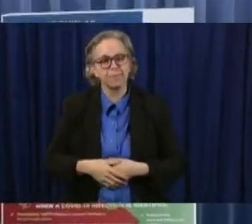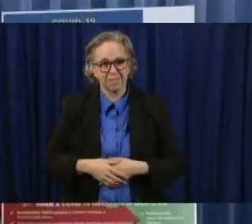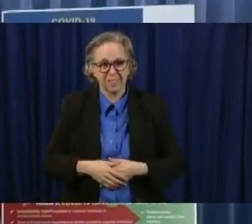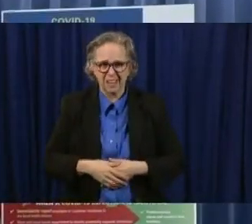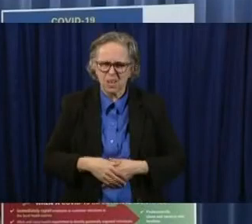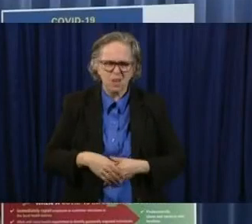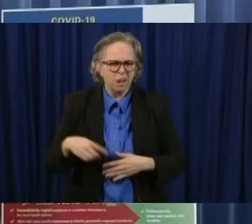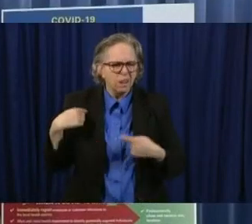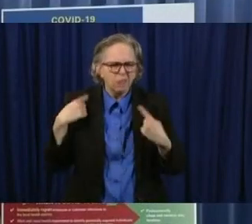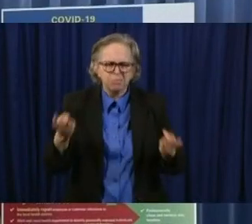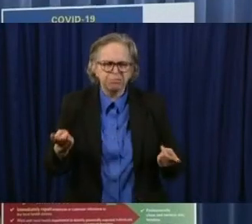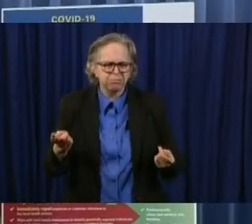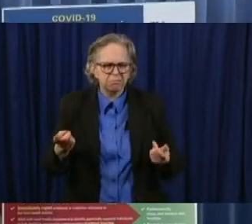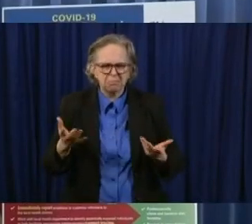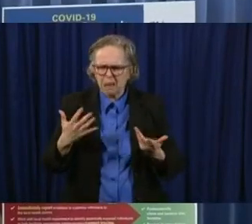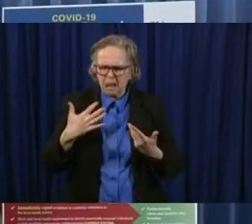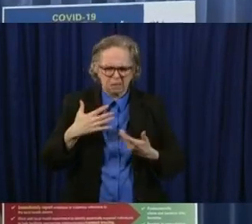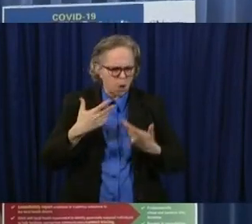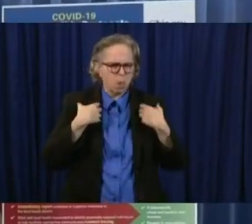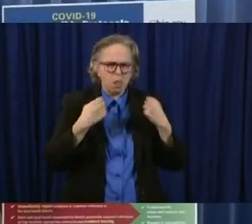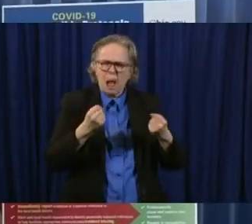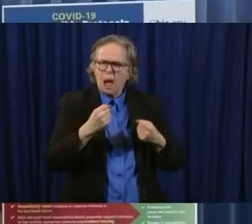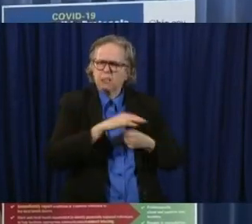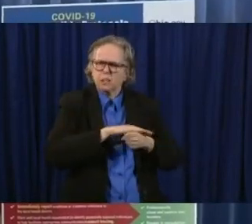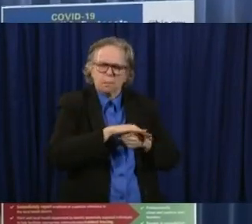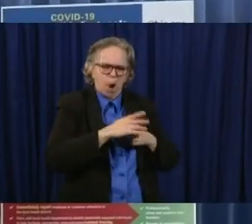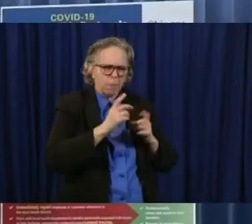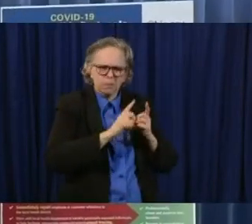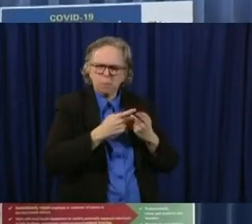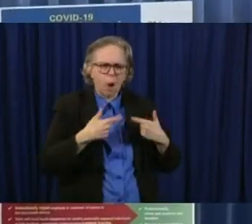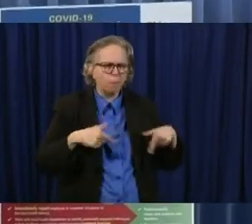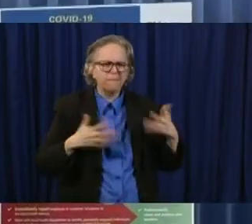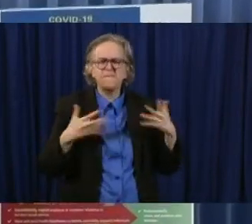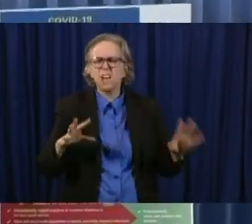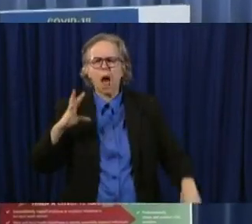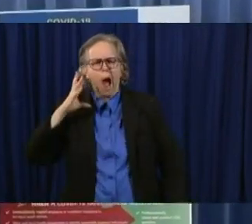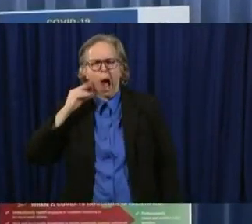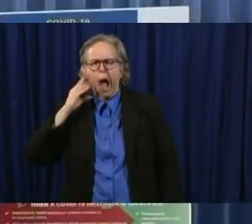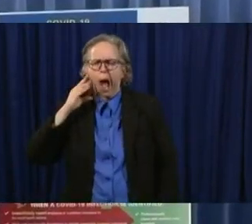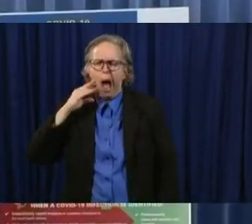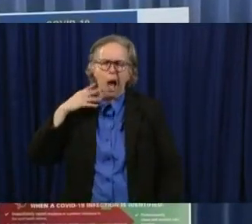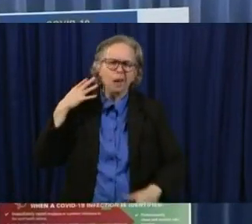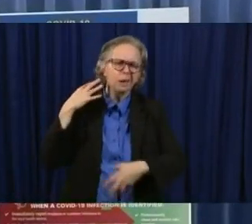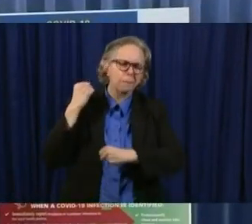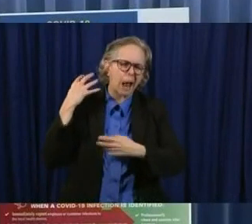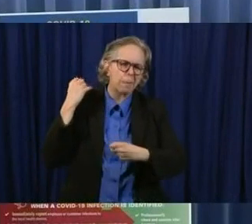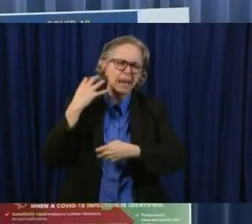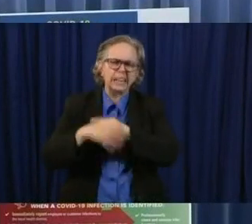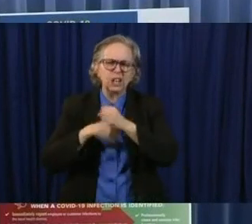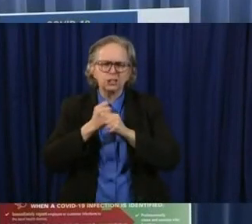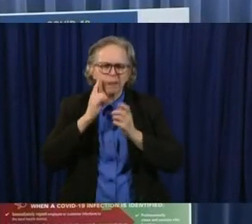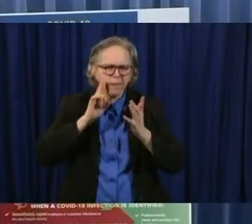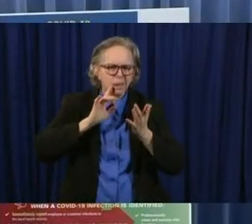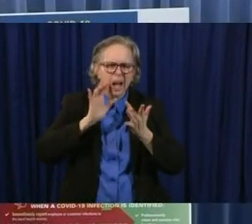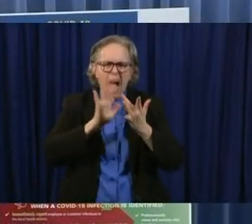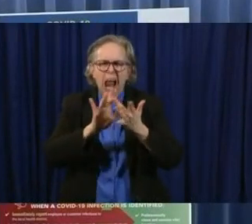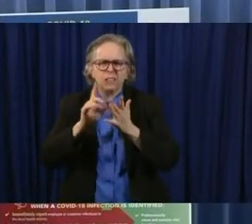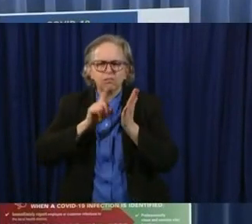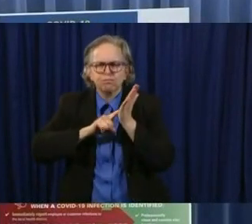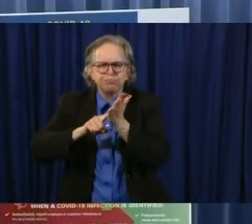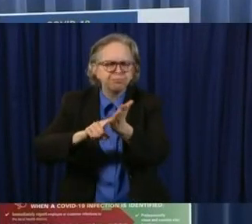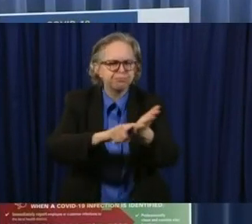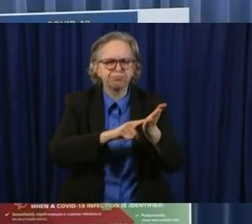for years, nothing new about tracing, simply trying to break that, separate people.